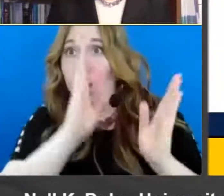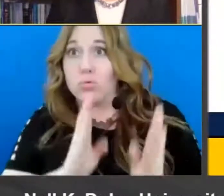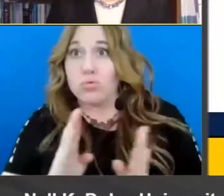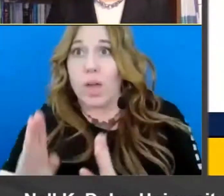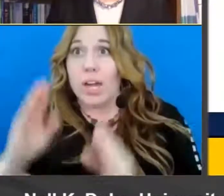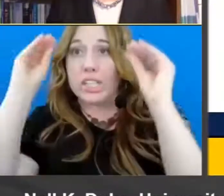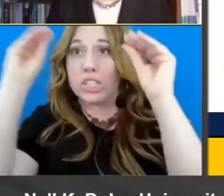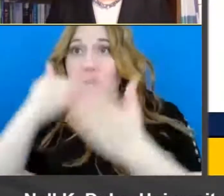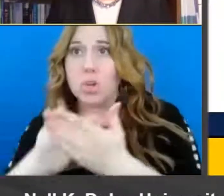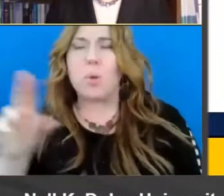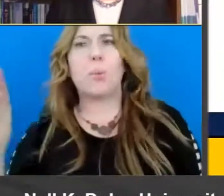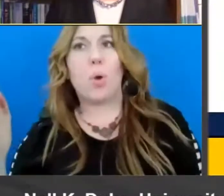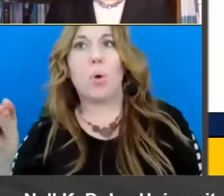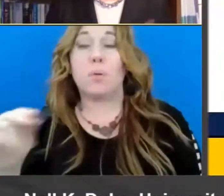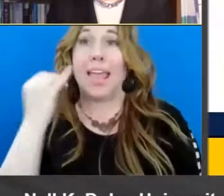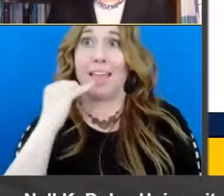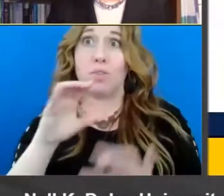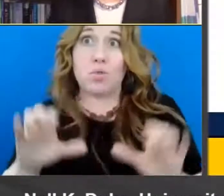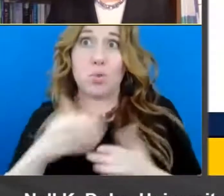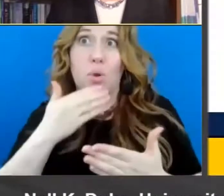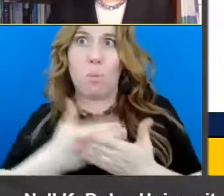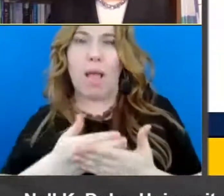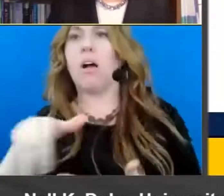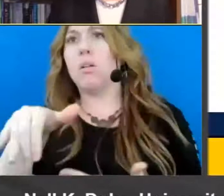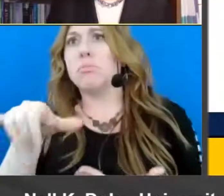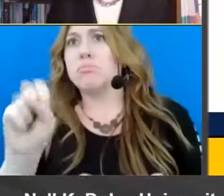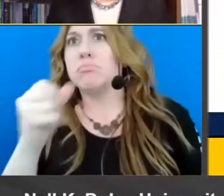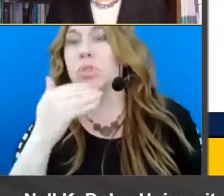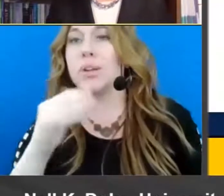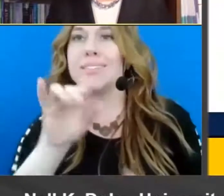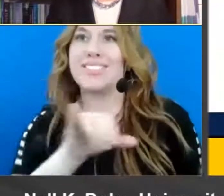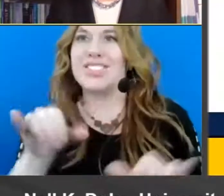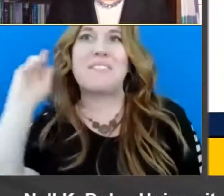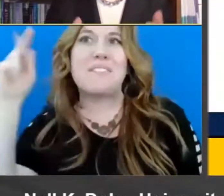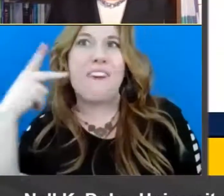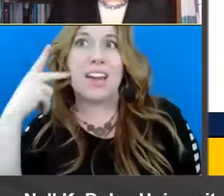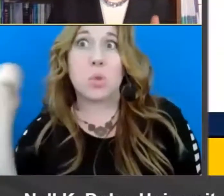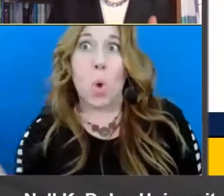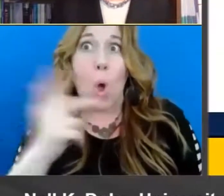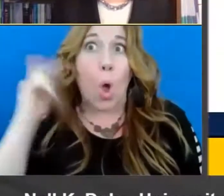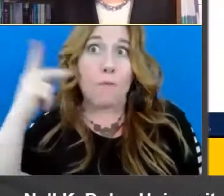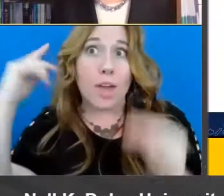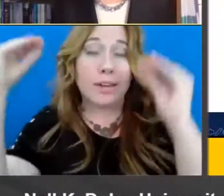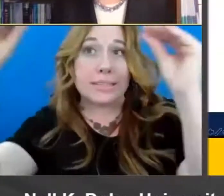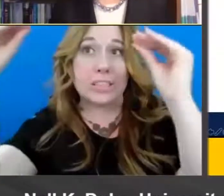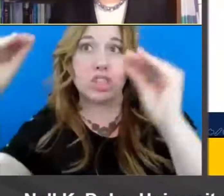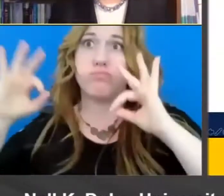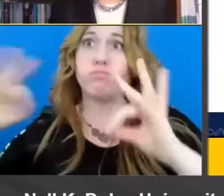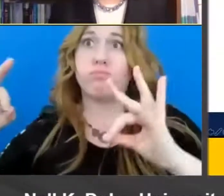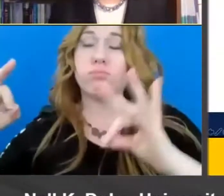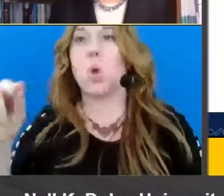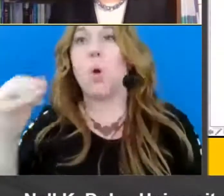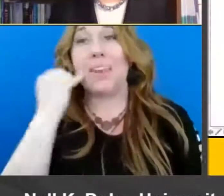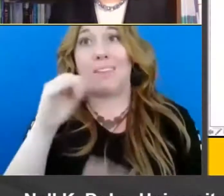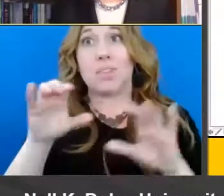-implemented strategy instruction is good that's similar to lots of other areas like phonics not all phonics instructions is good well implemented phonics instruction is good